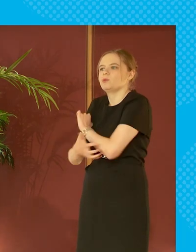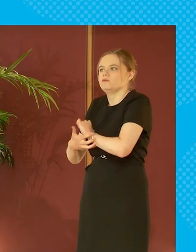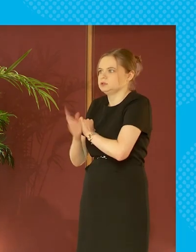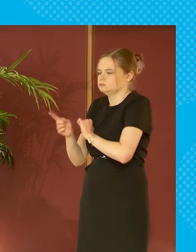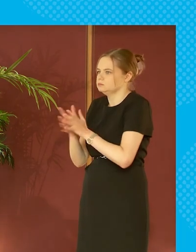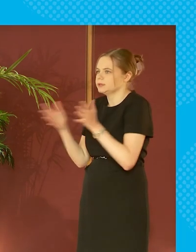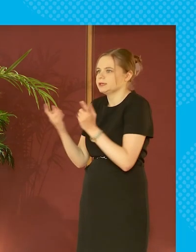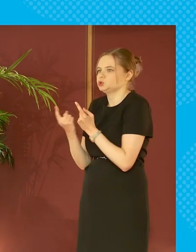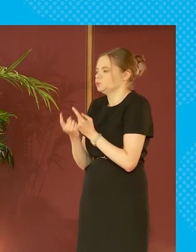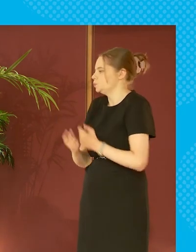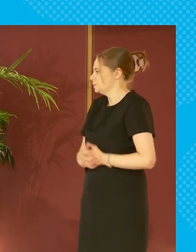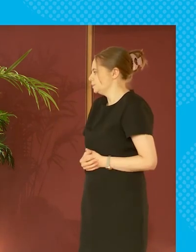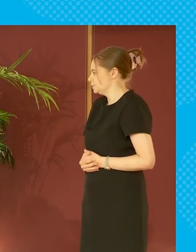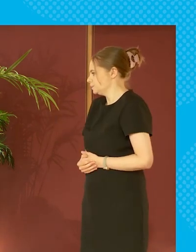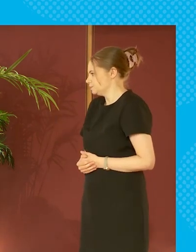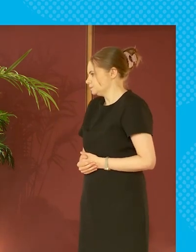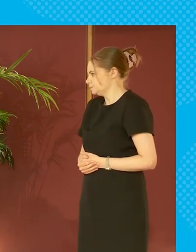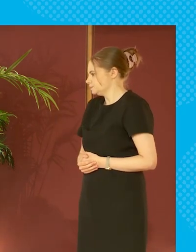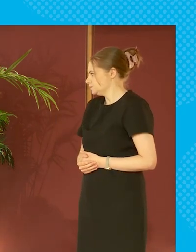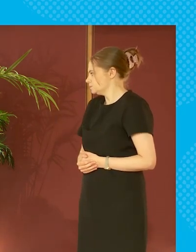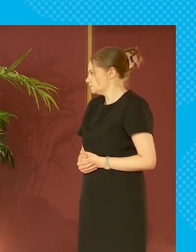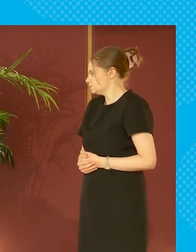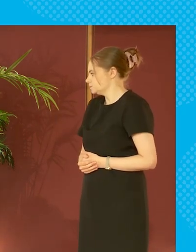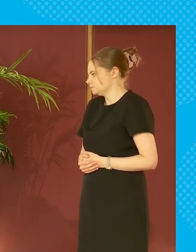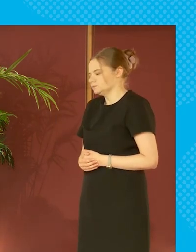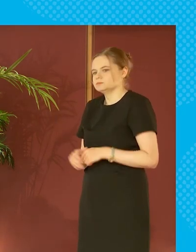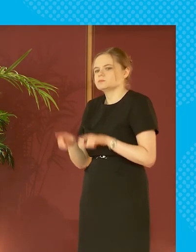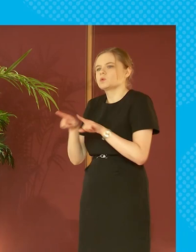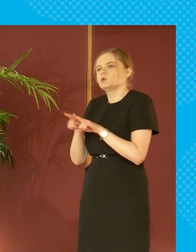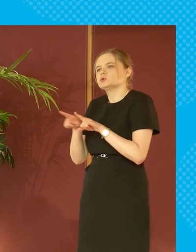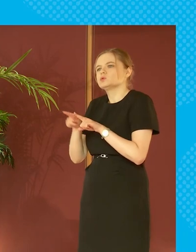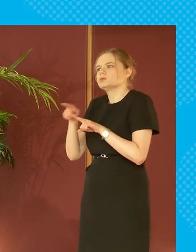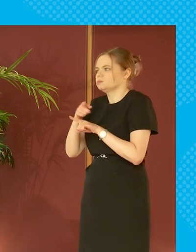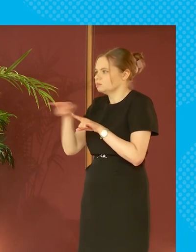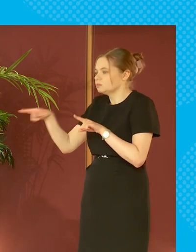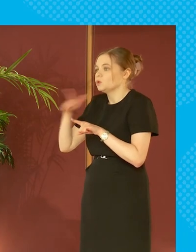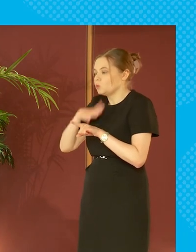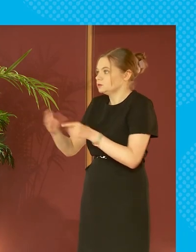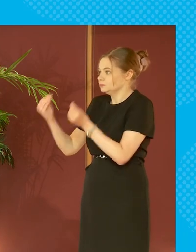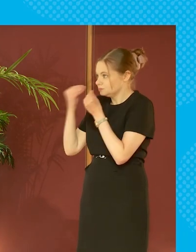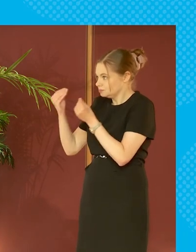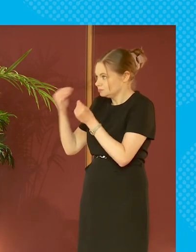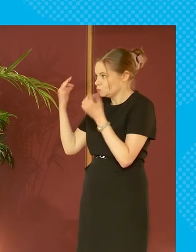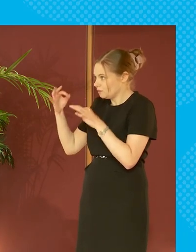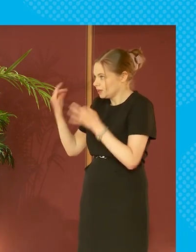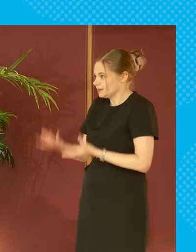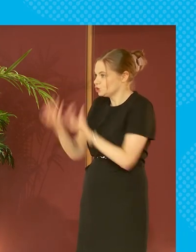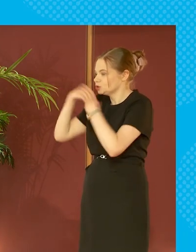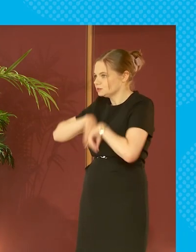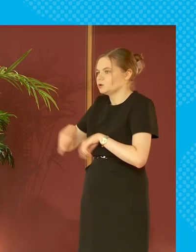issues um being able to gain qualifications being able to